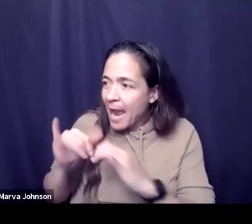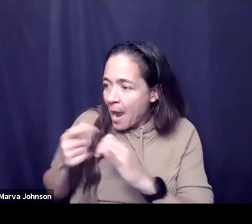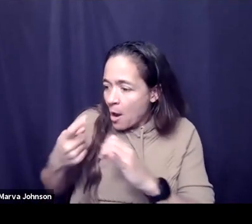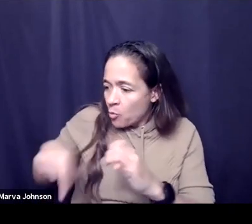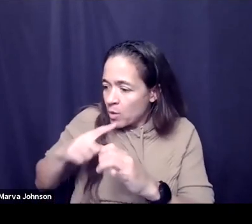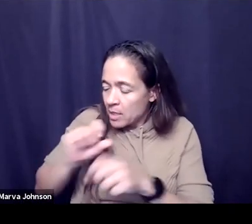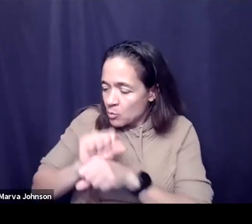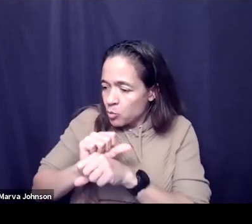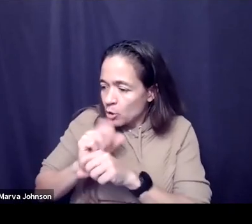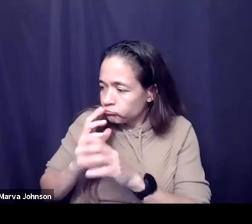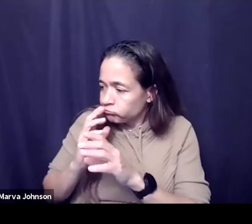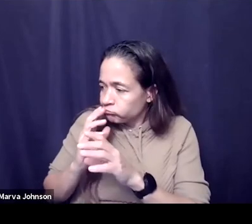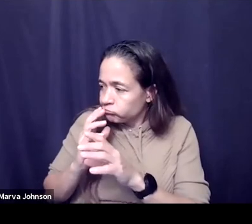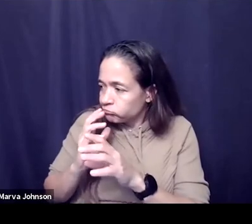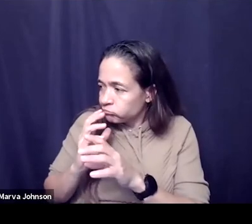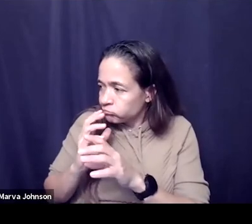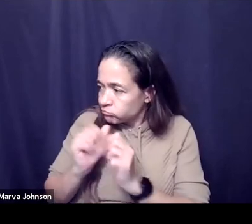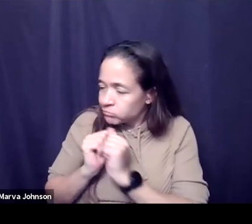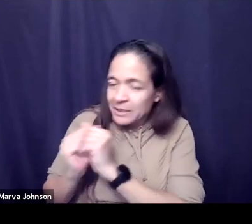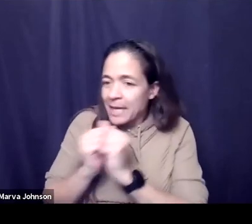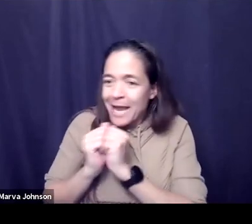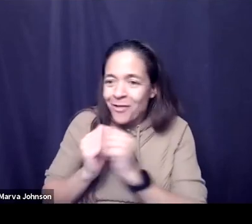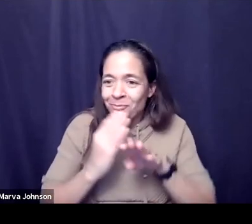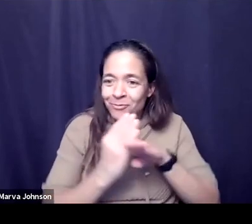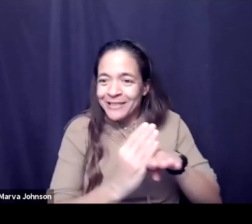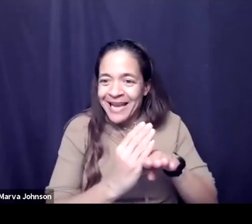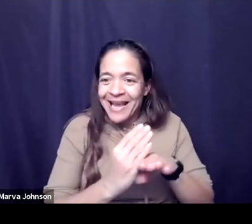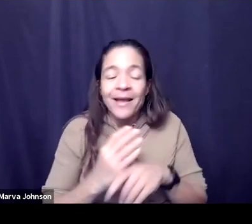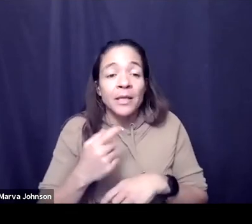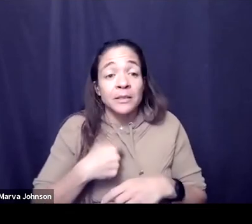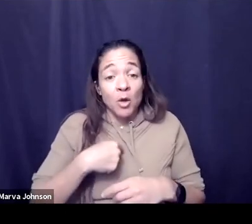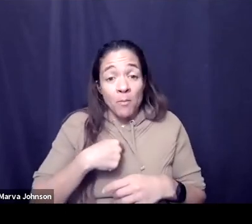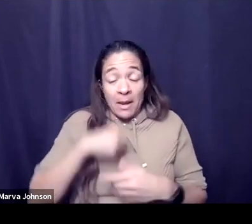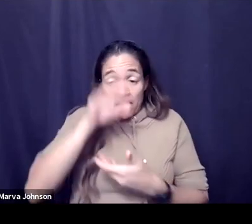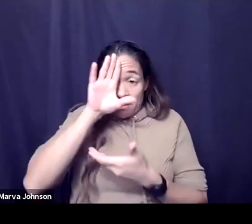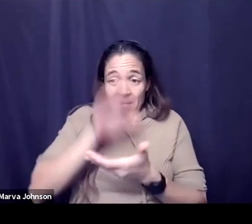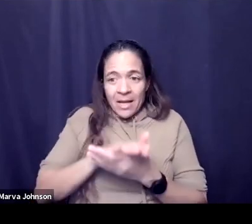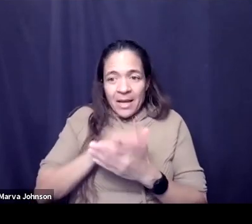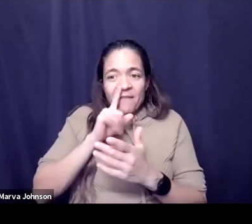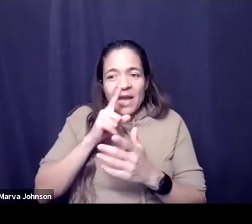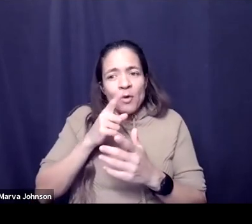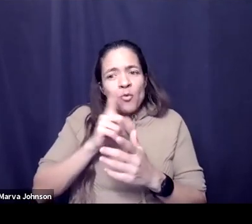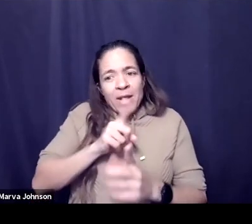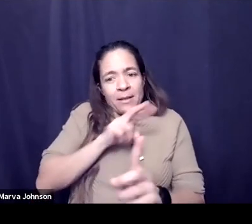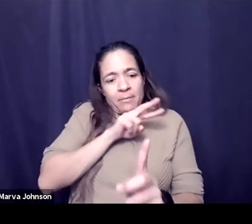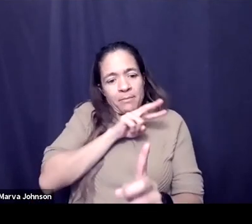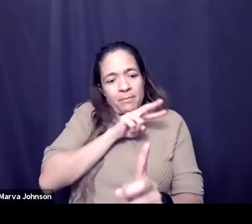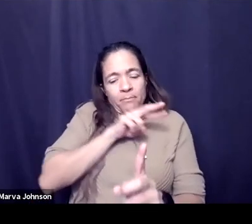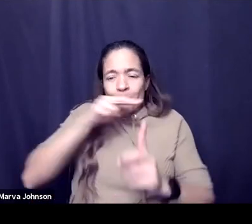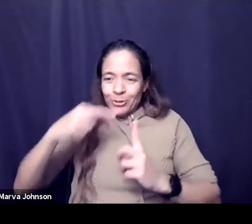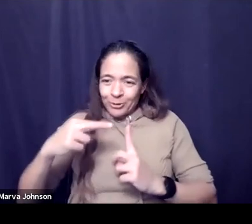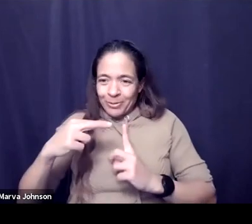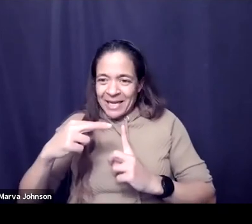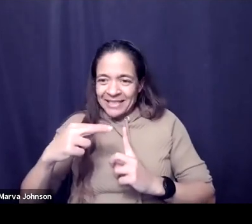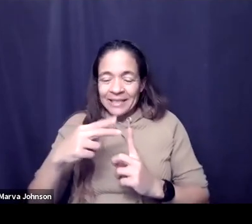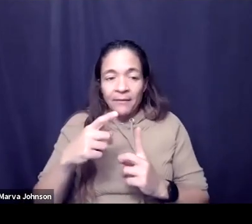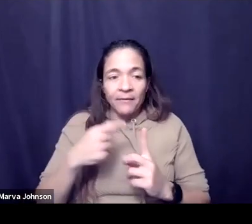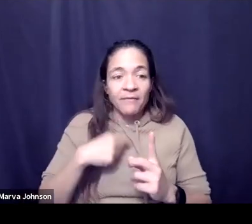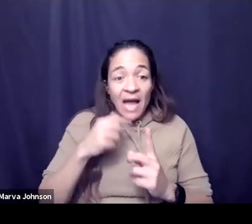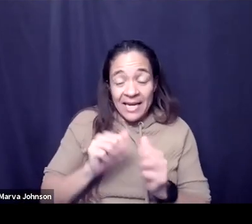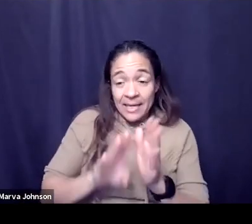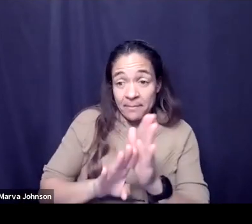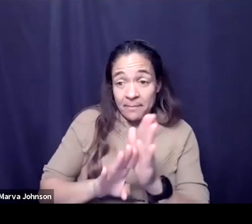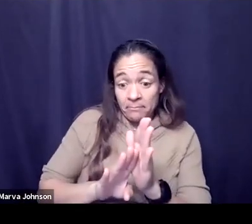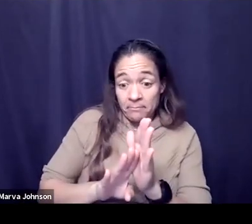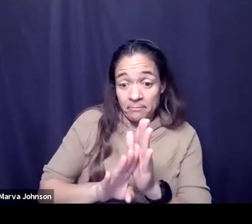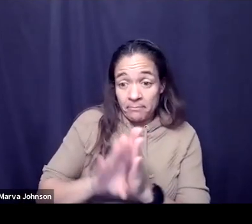comes down to a perspective shift of believing you know i can probably build with a few build with people more than doing